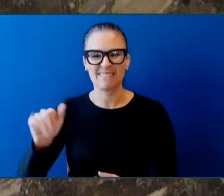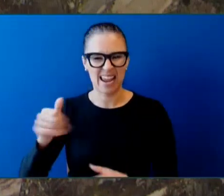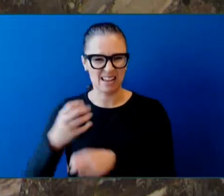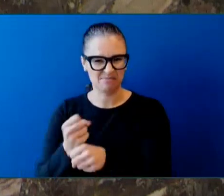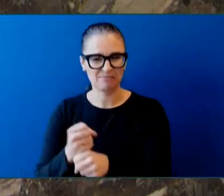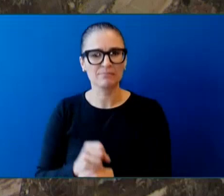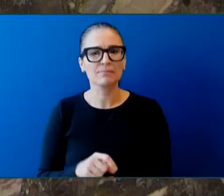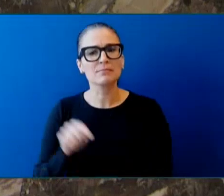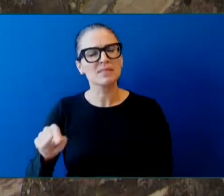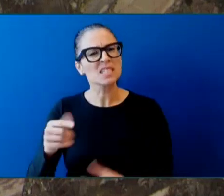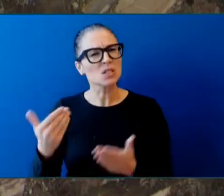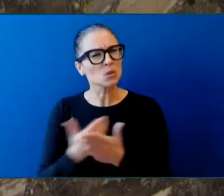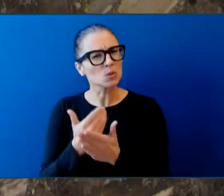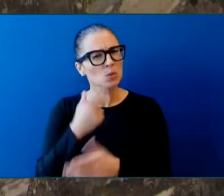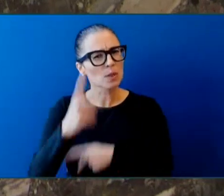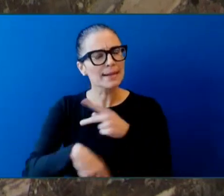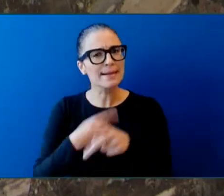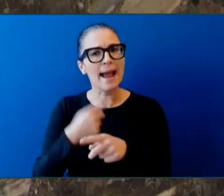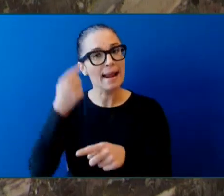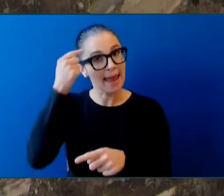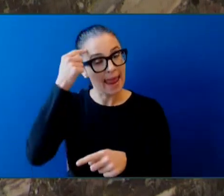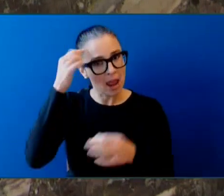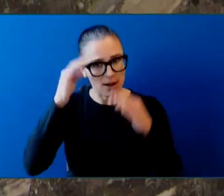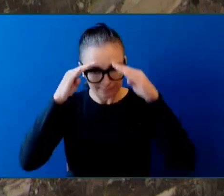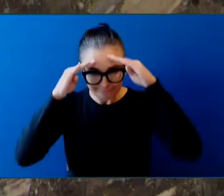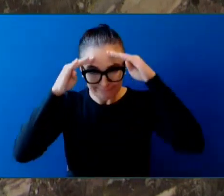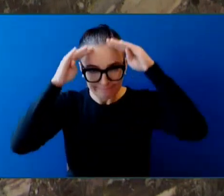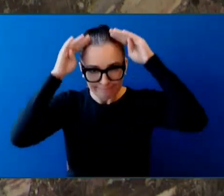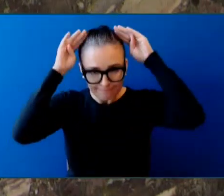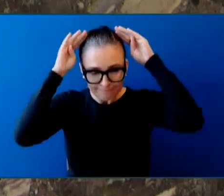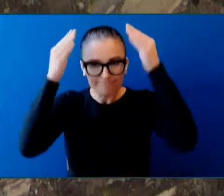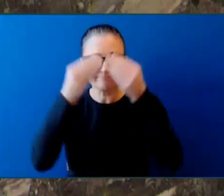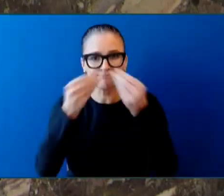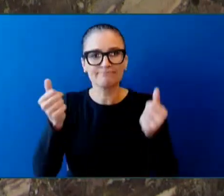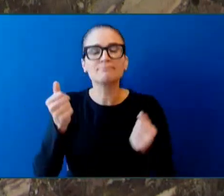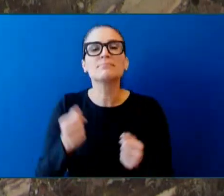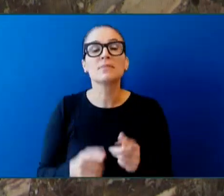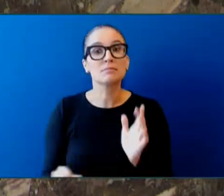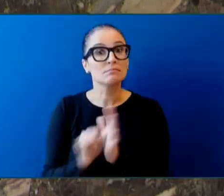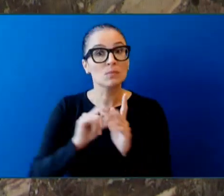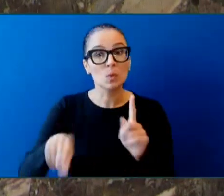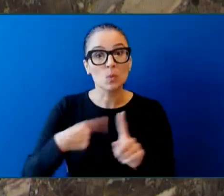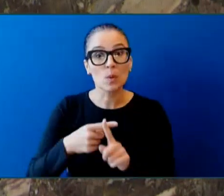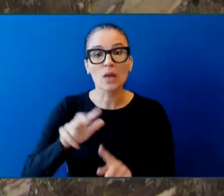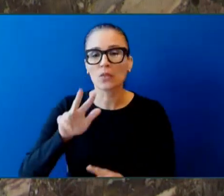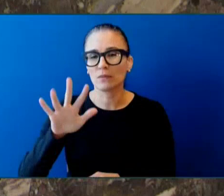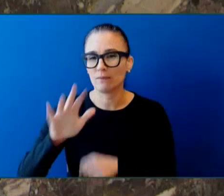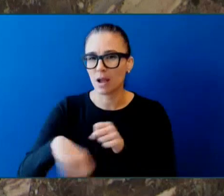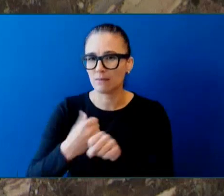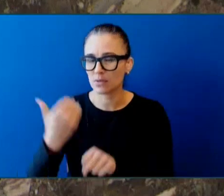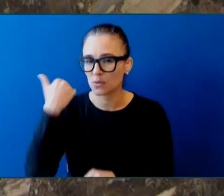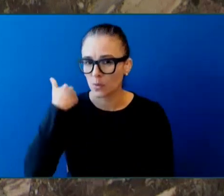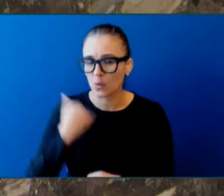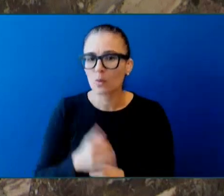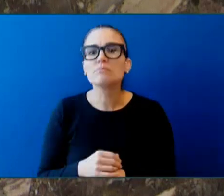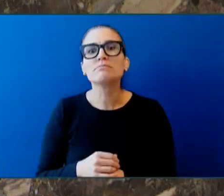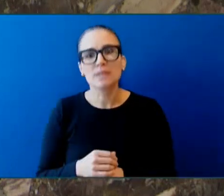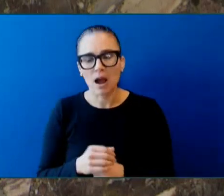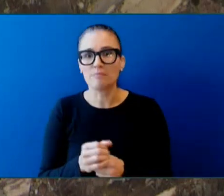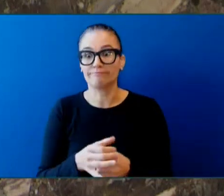identified about 30 years ago, and the numbers have been growing. Its cause isn't known yet. Fibrosing means